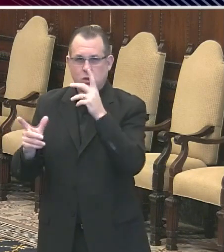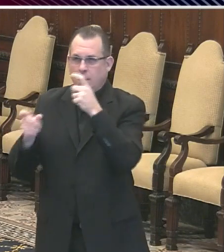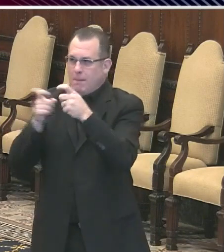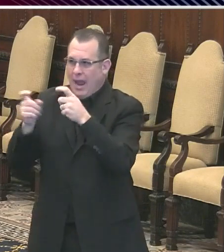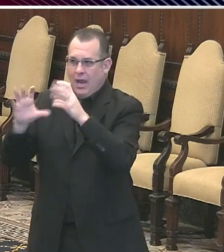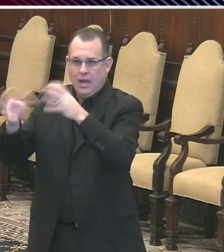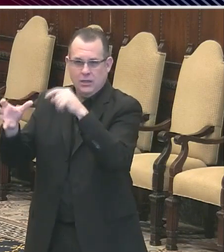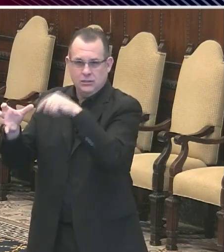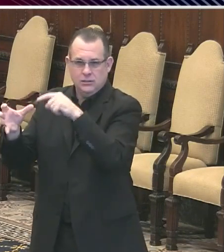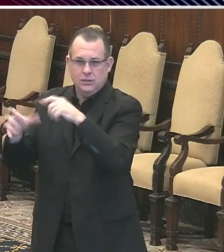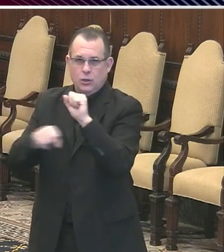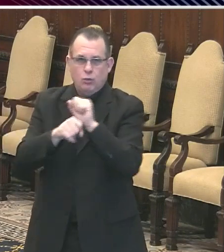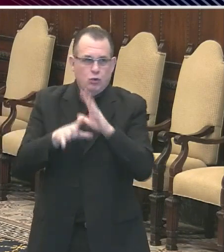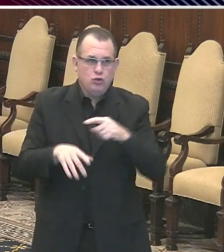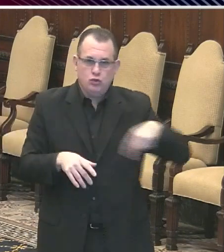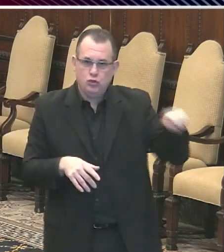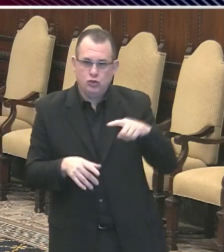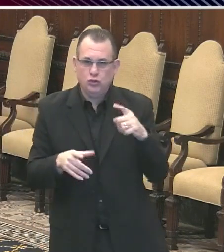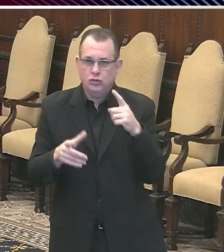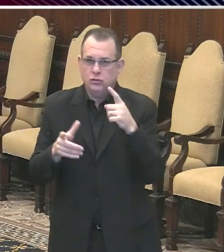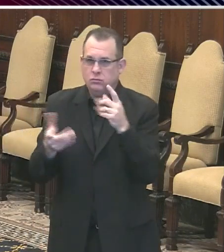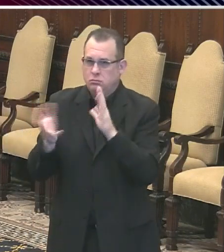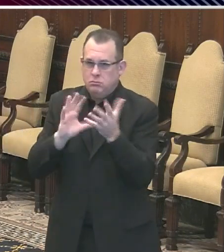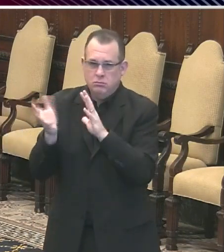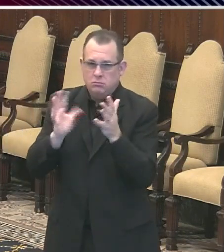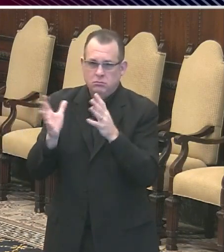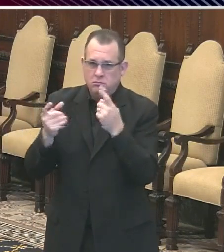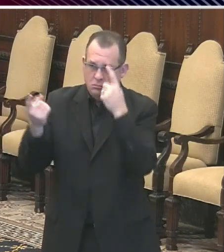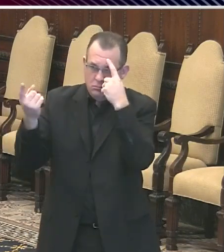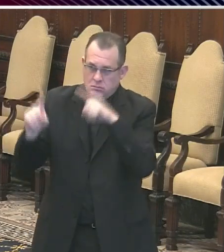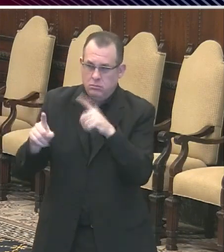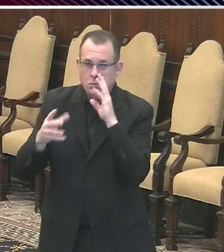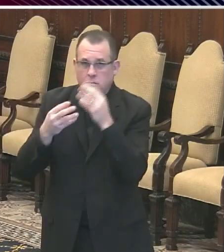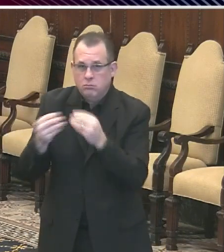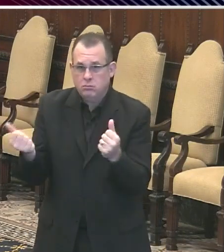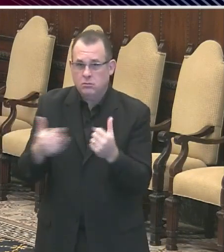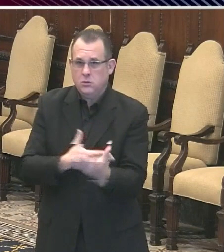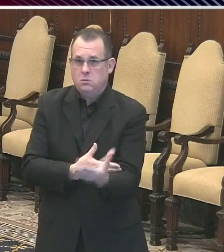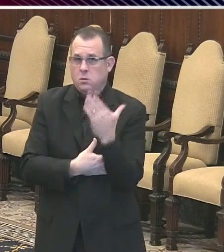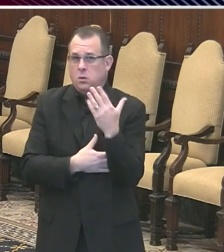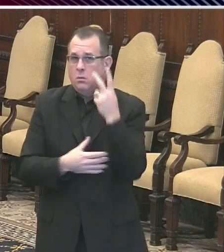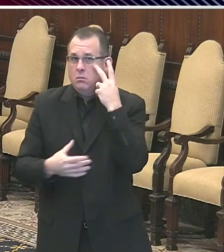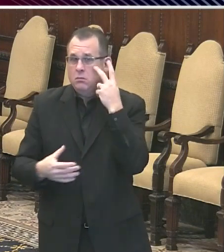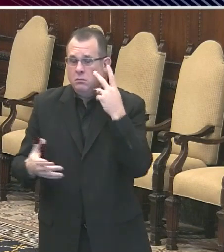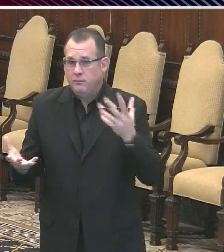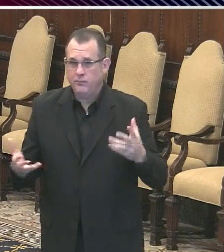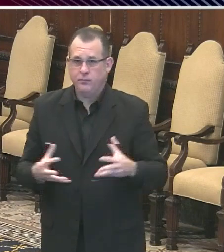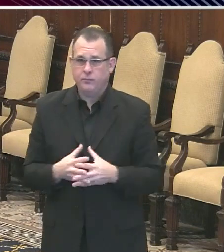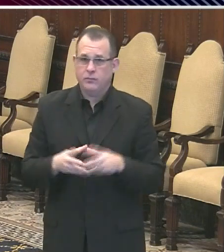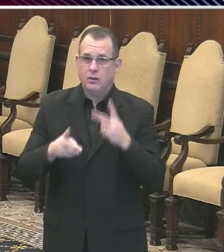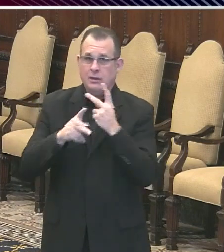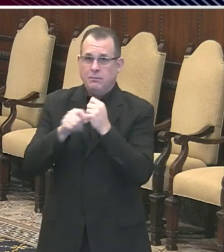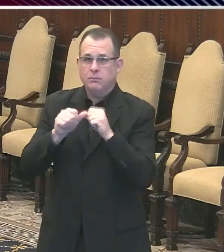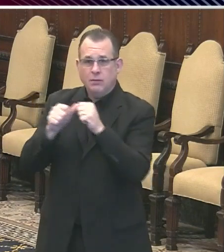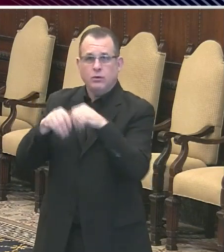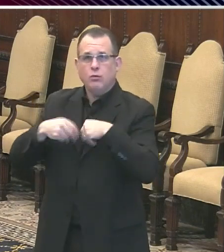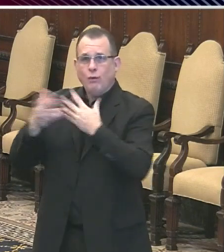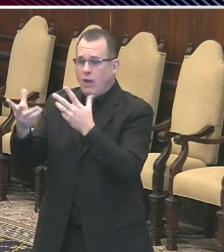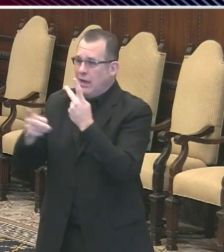and hopefully those issues will be resolved. And, and care can continue to be, to be provided at St. Monica's.